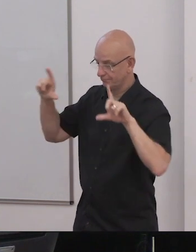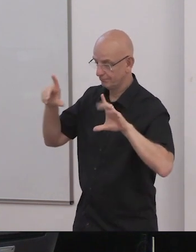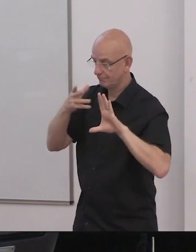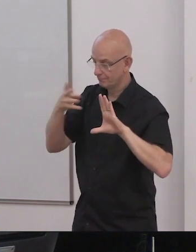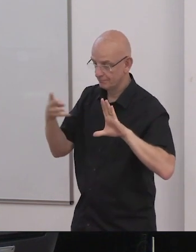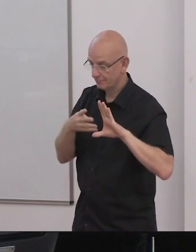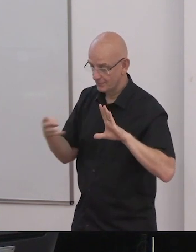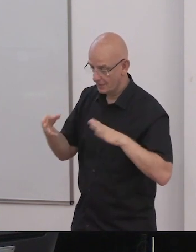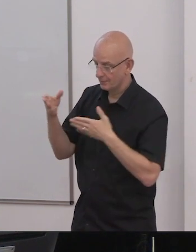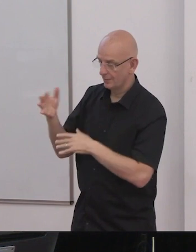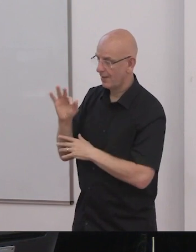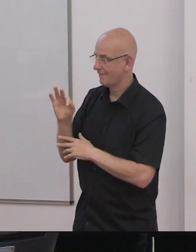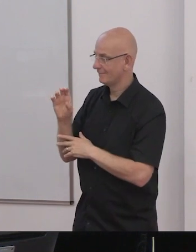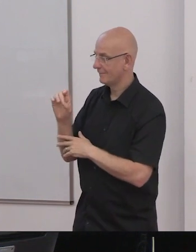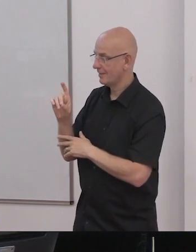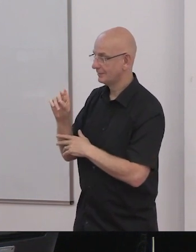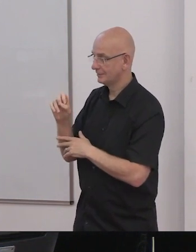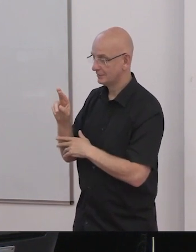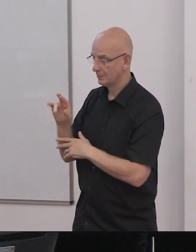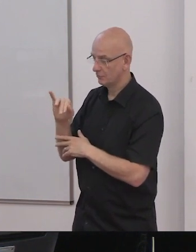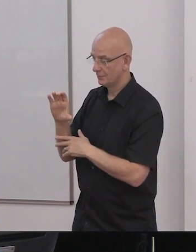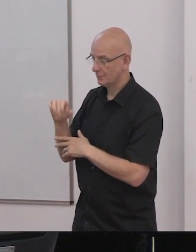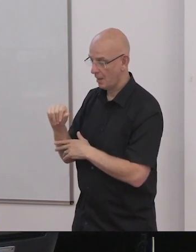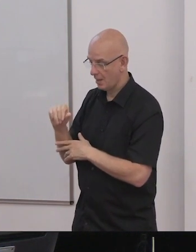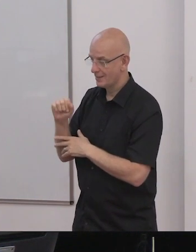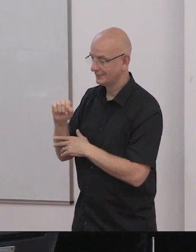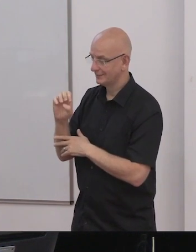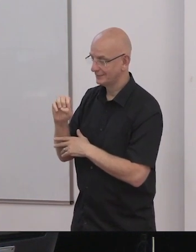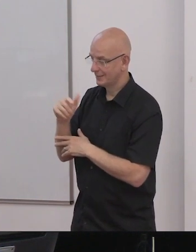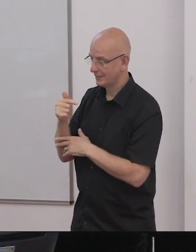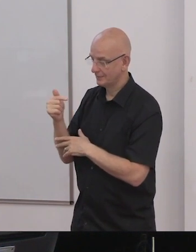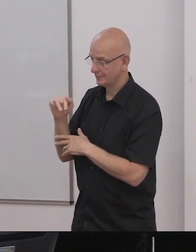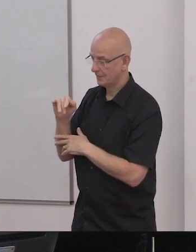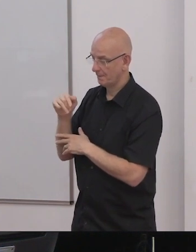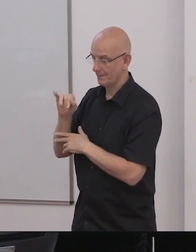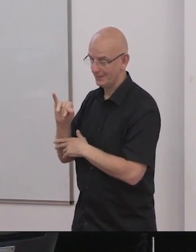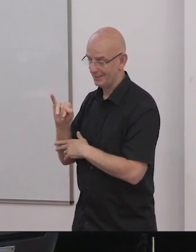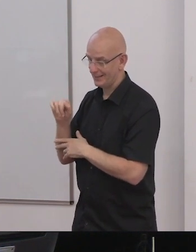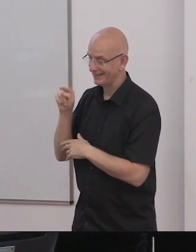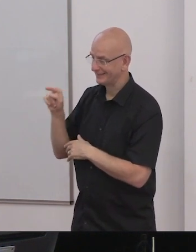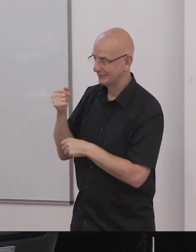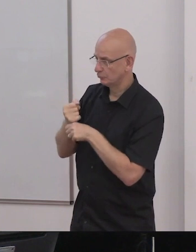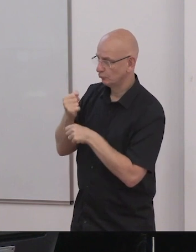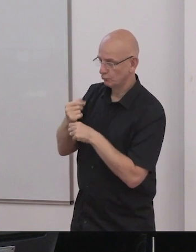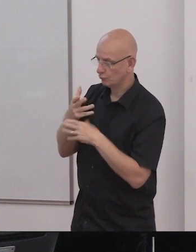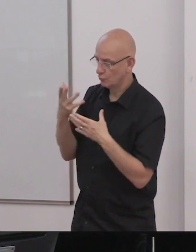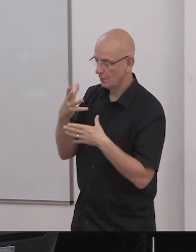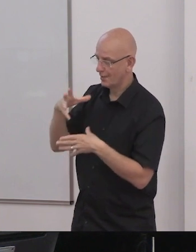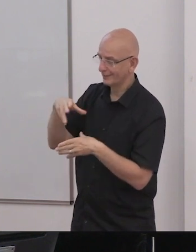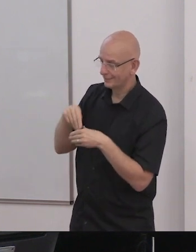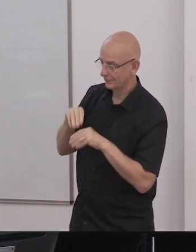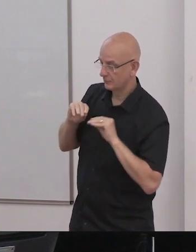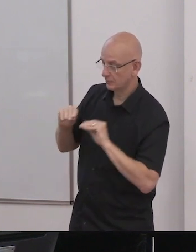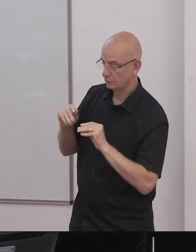International. In this role, Frederica coordinates the Catalyst for Inclusive Education initiative to help Inclusion